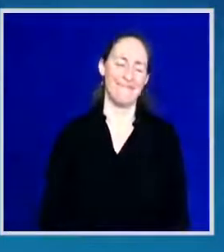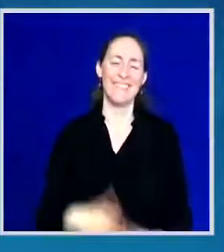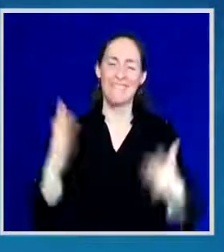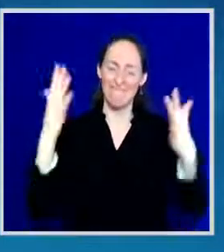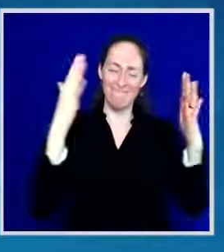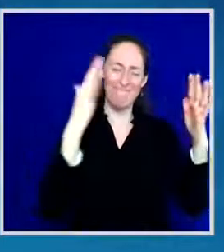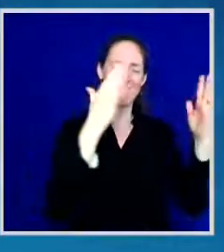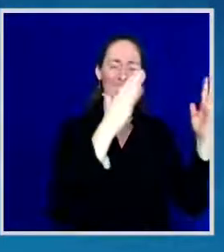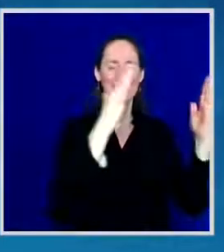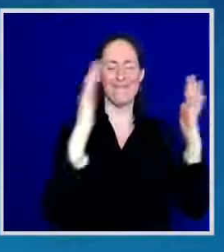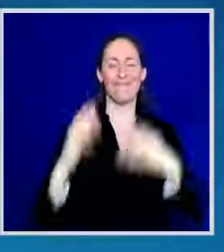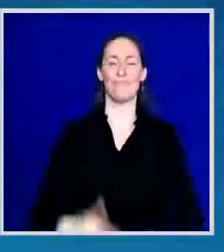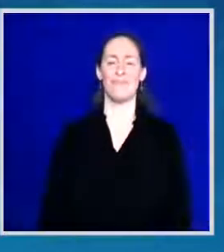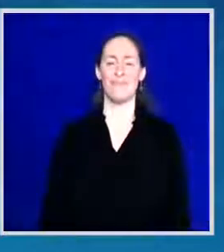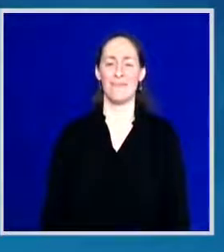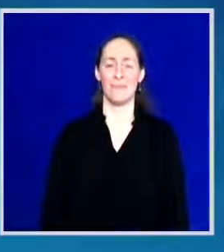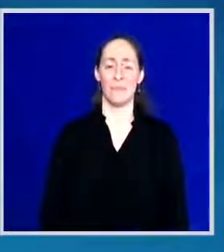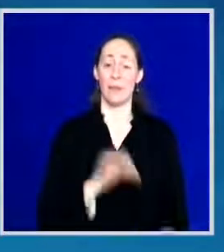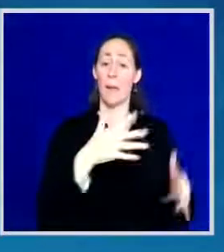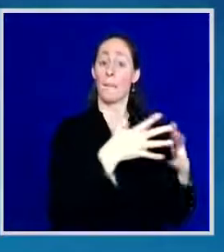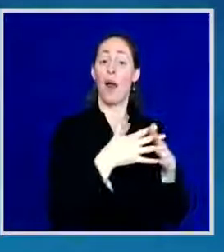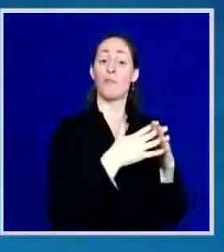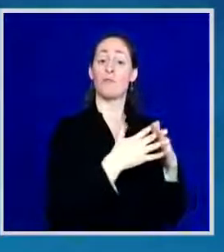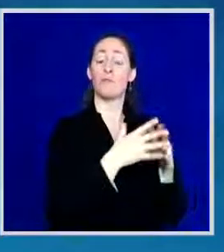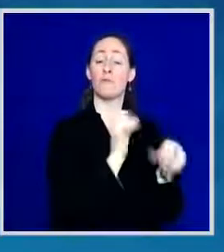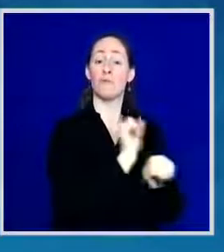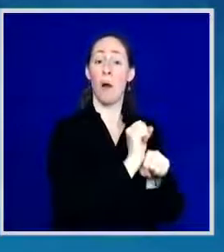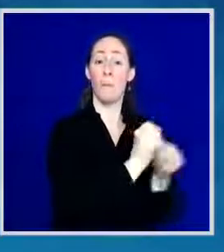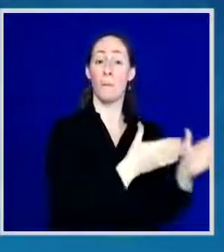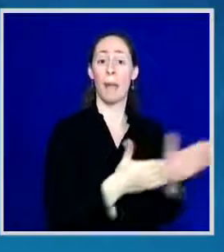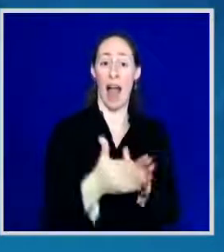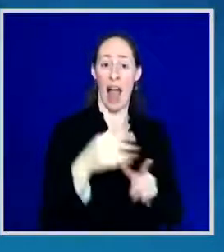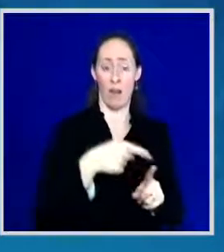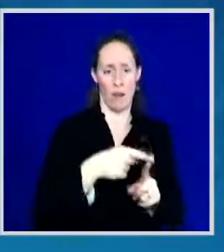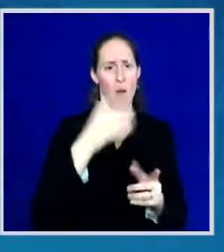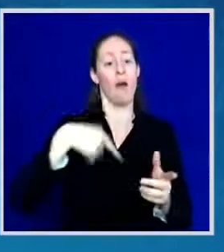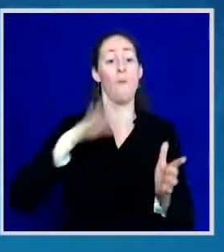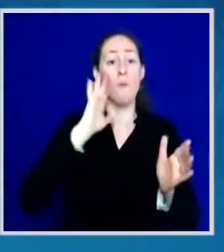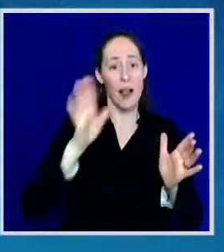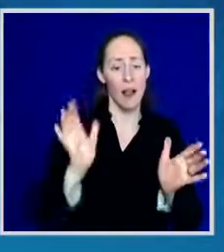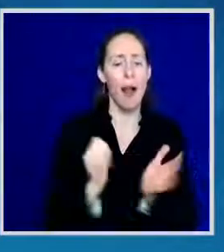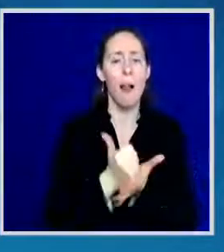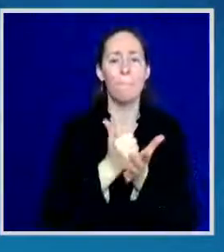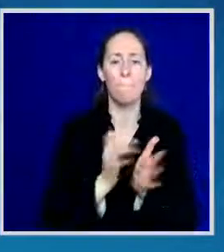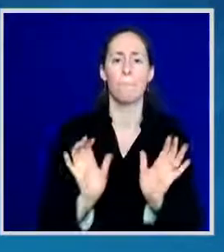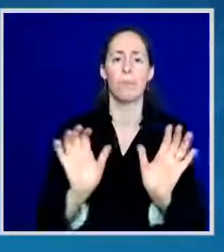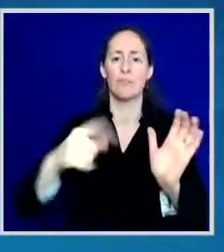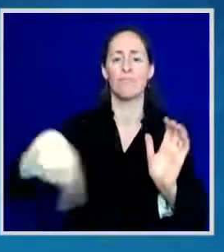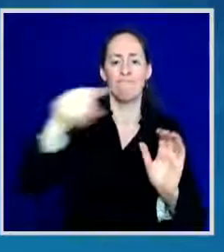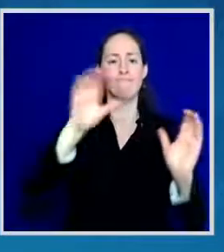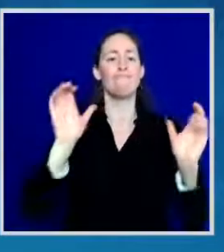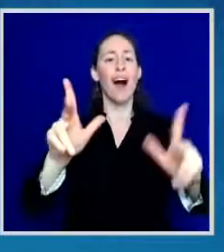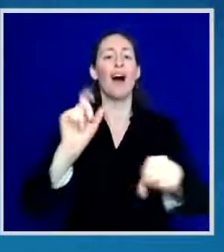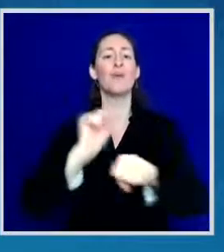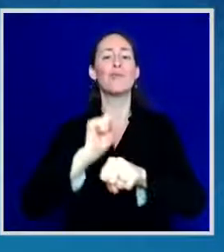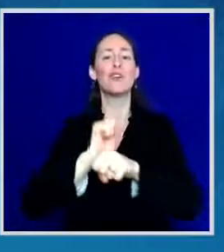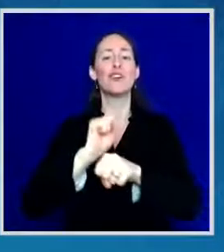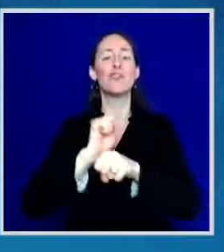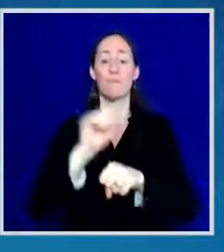So the American Jobs Plan will put America to work. And the second plan is the American Families Plan,